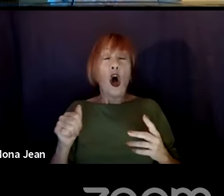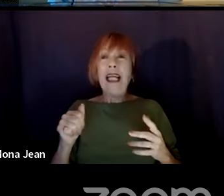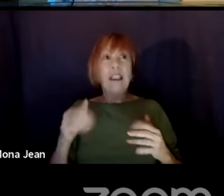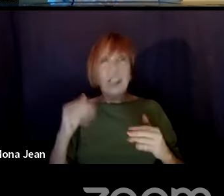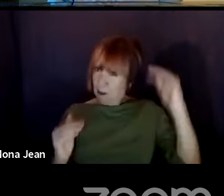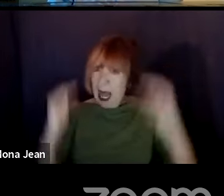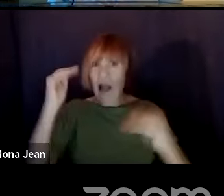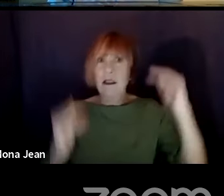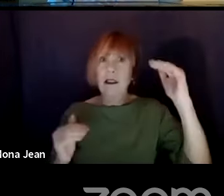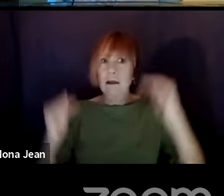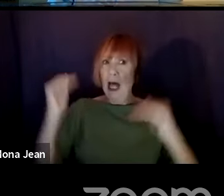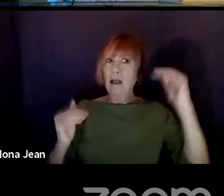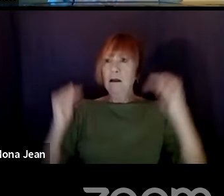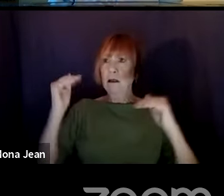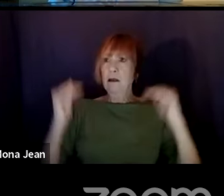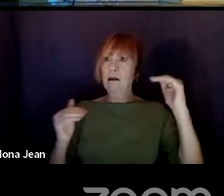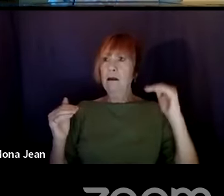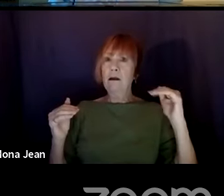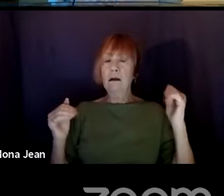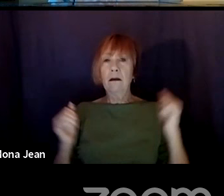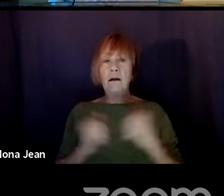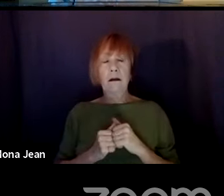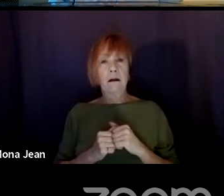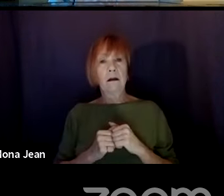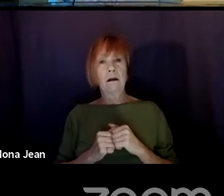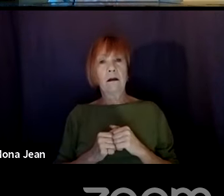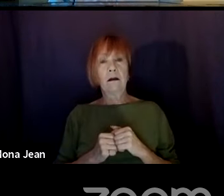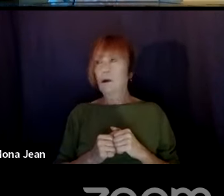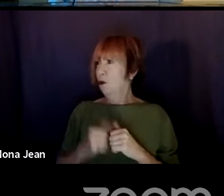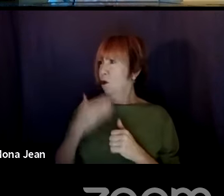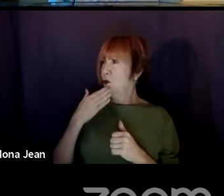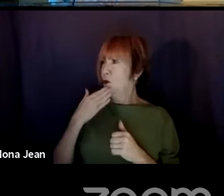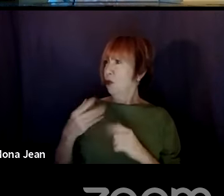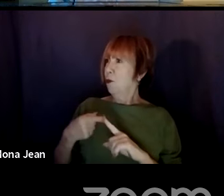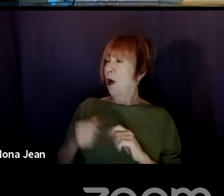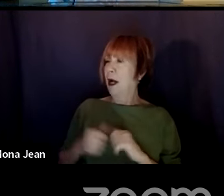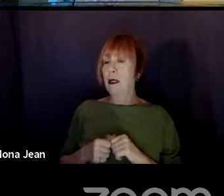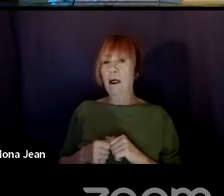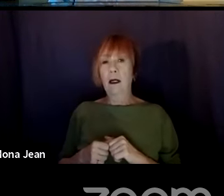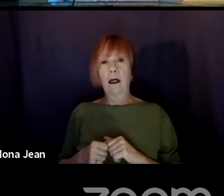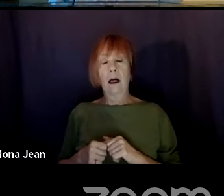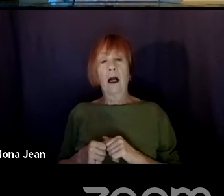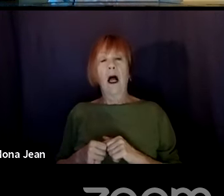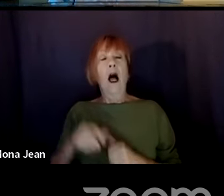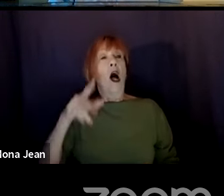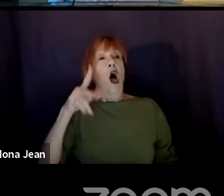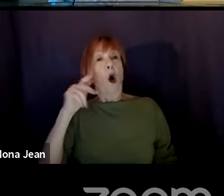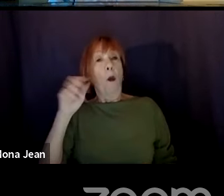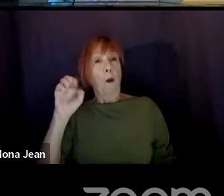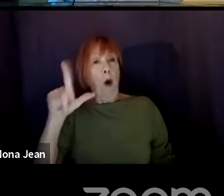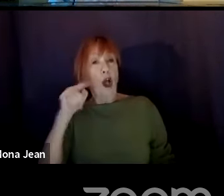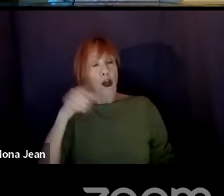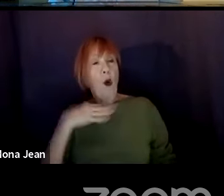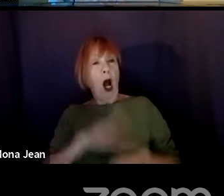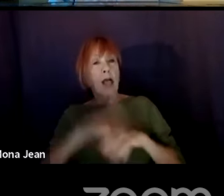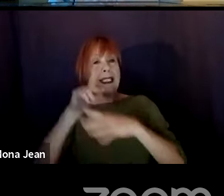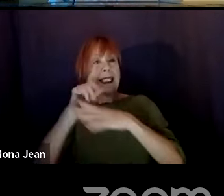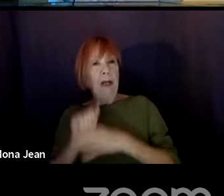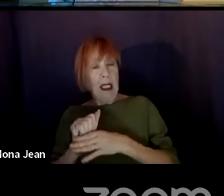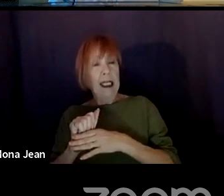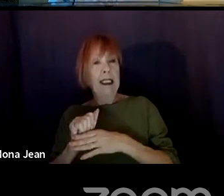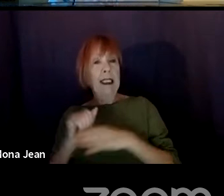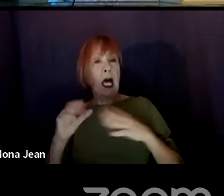good point. Good point. Um, and, uh, Paul, like, so you're, you're on a disabilities committee with the WGA. Right.